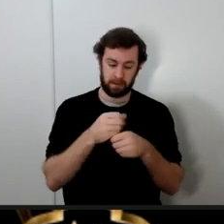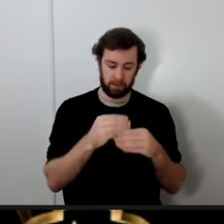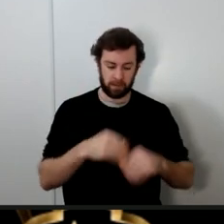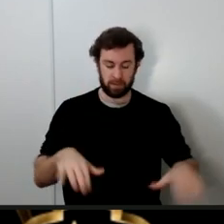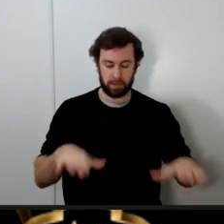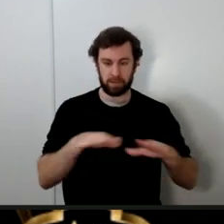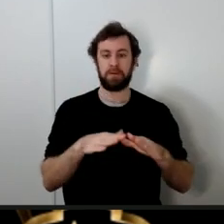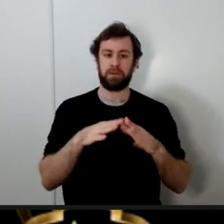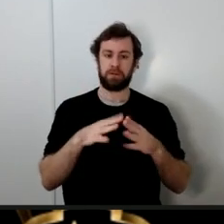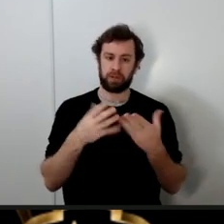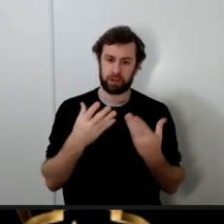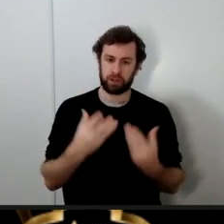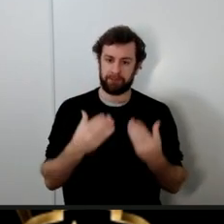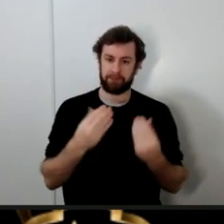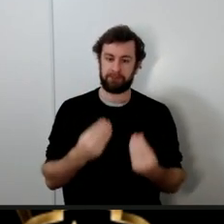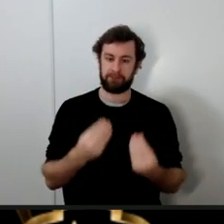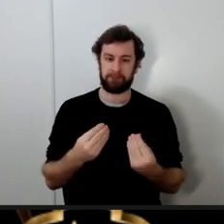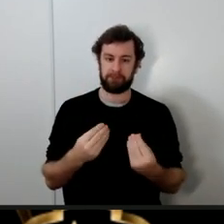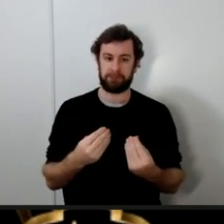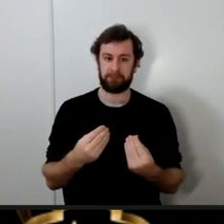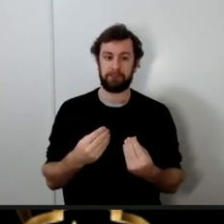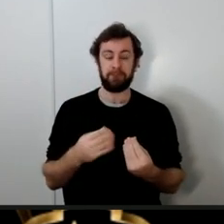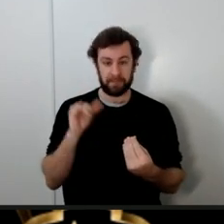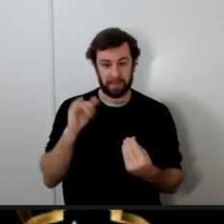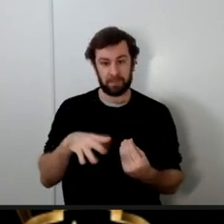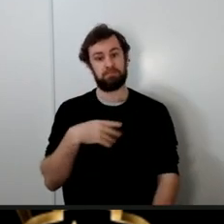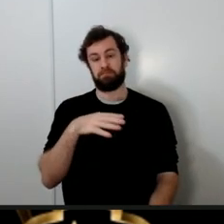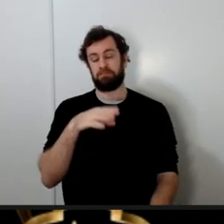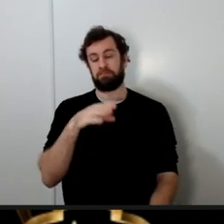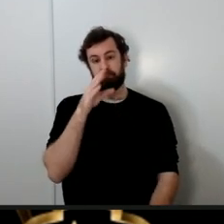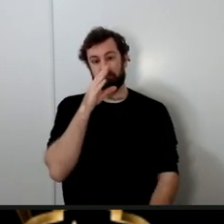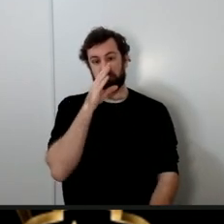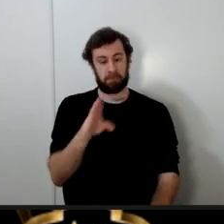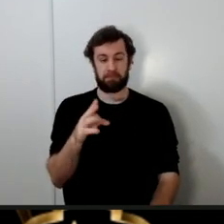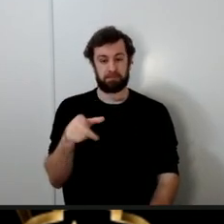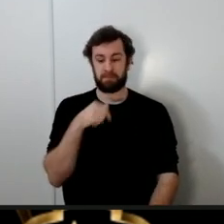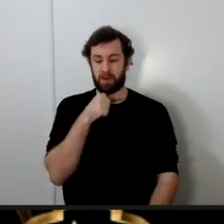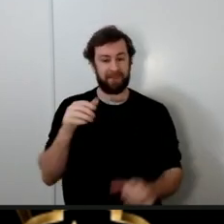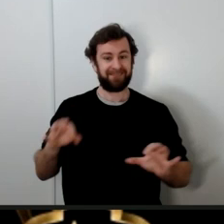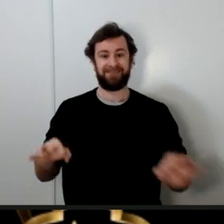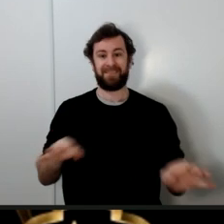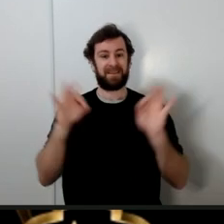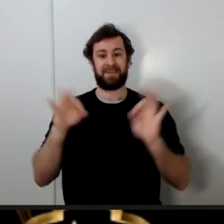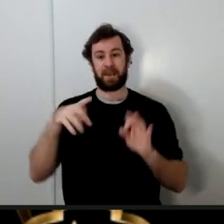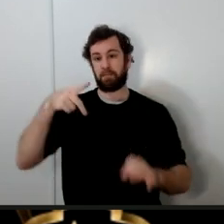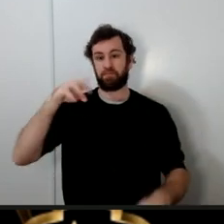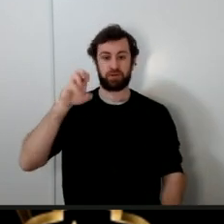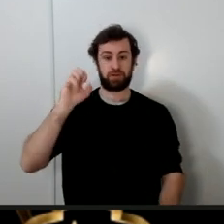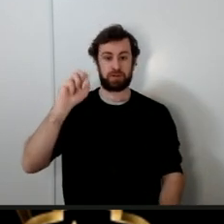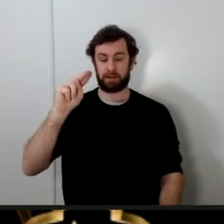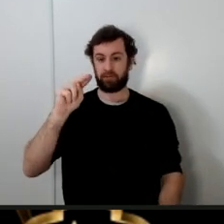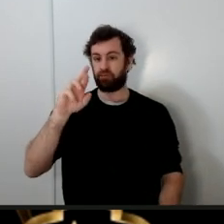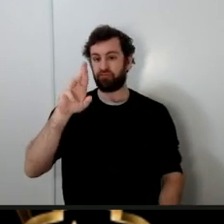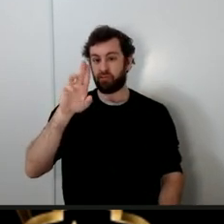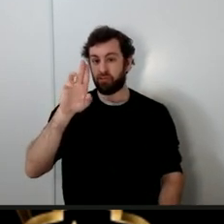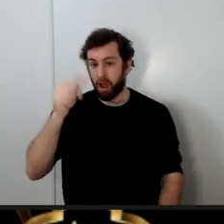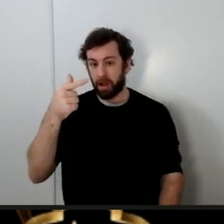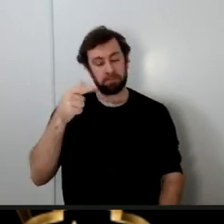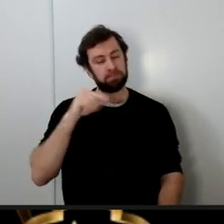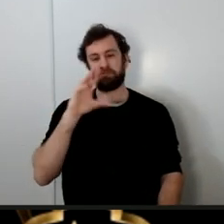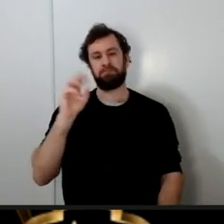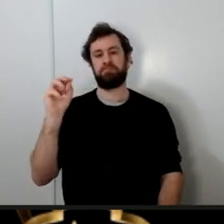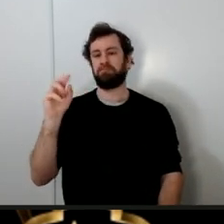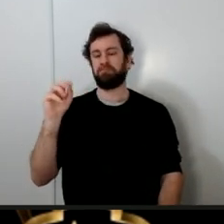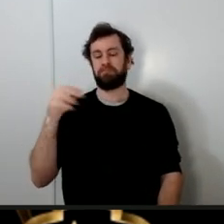humble the Imam was he did not have a fancy Persian rug it was just carpeted with dust and the Prophet would spend a